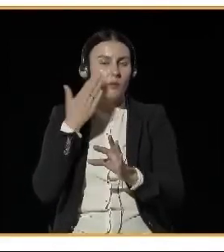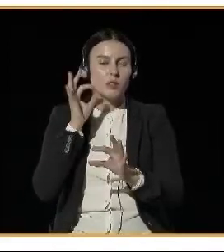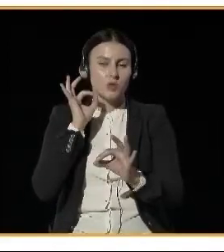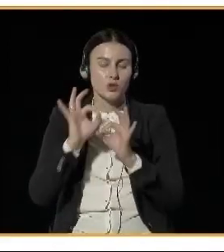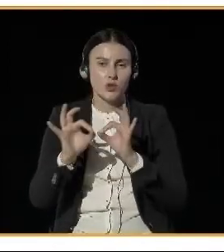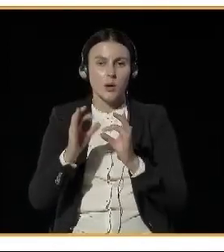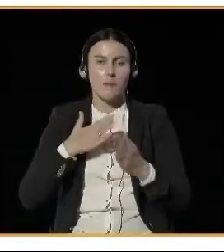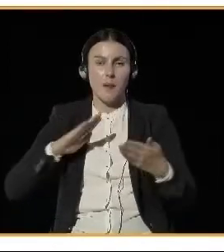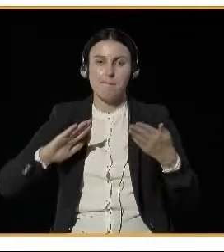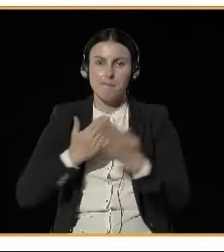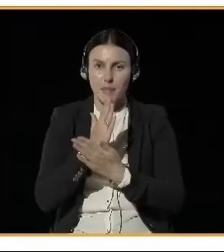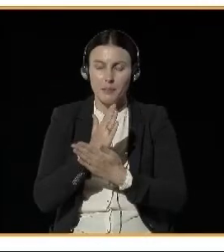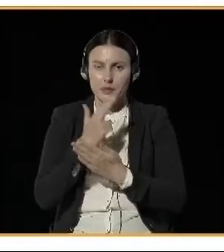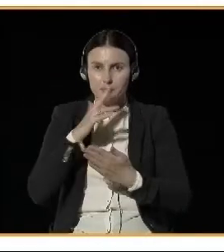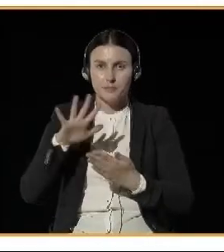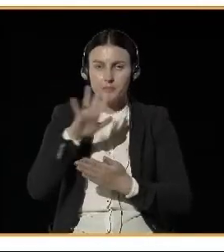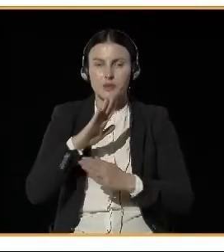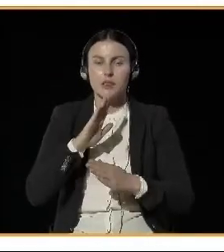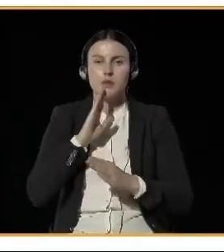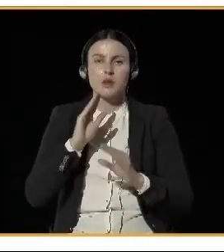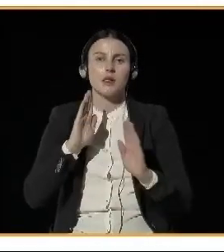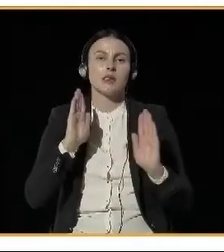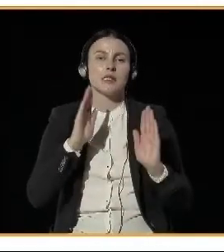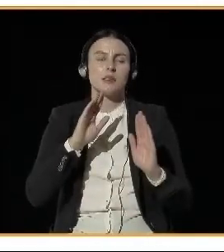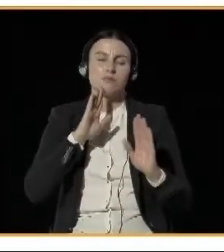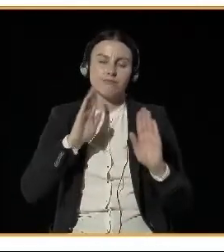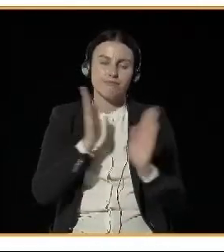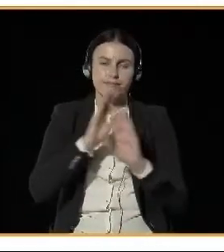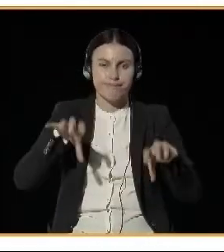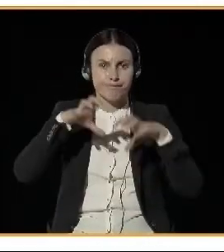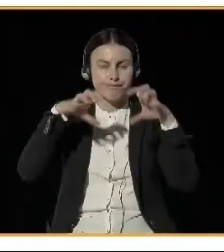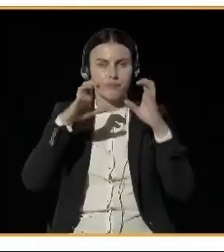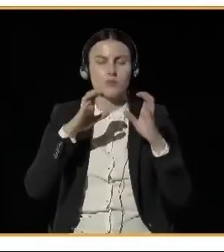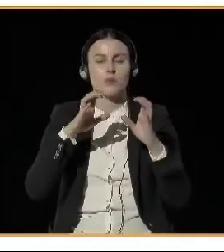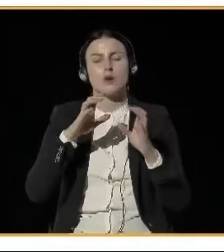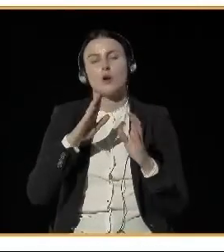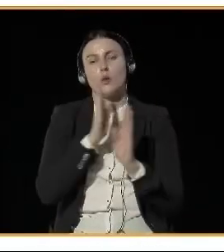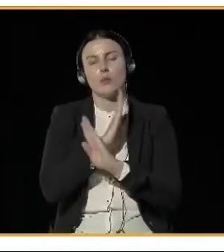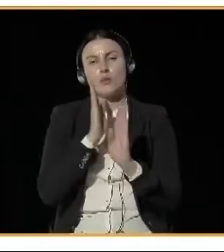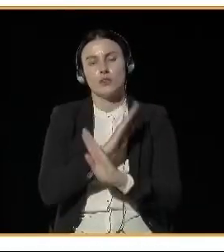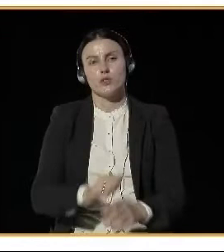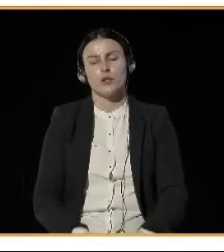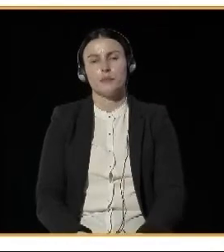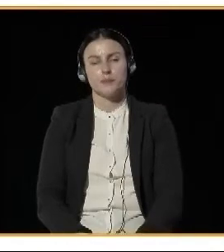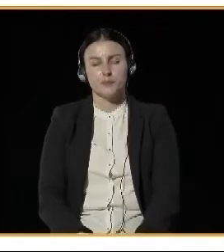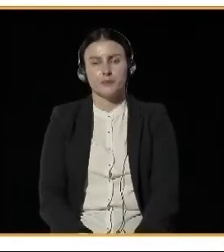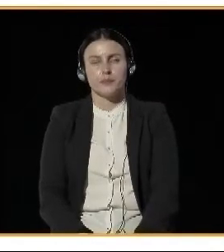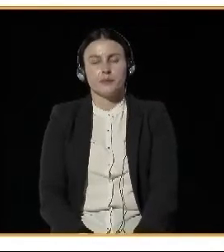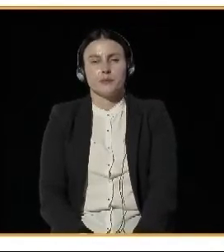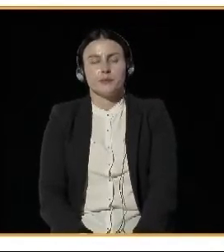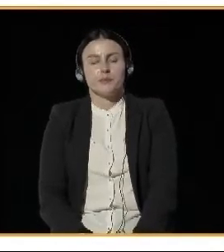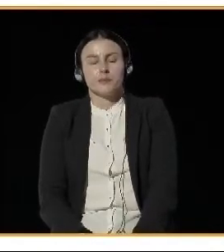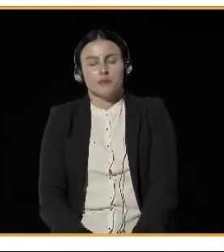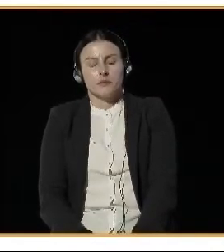And here you can see an example of annual mean levels for PM10 in Oslo.